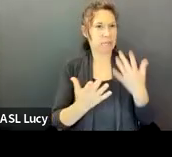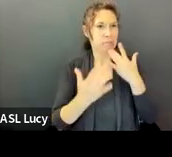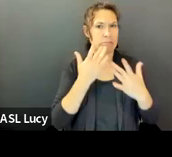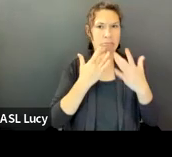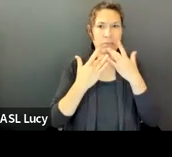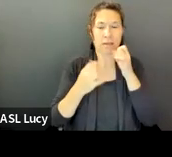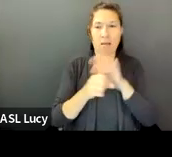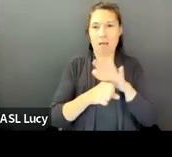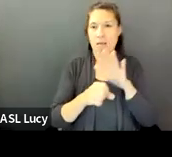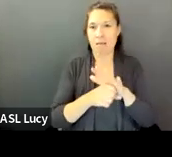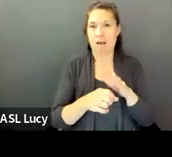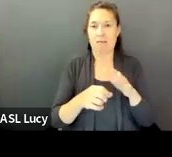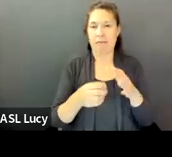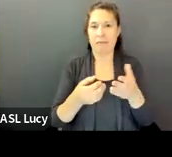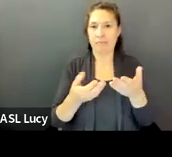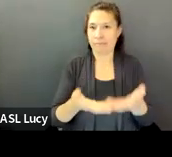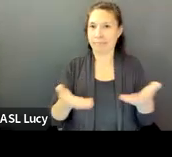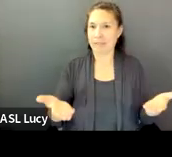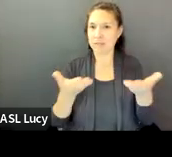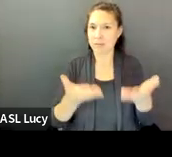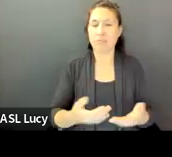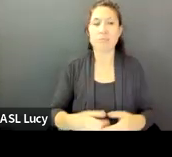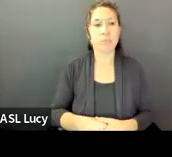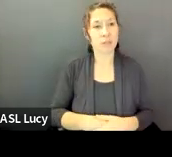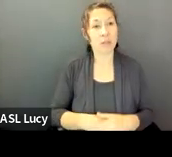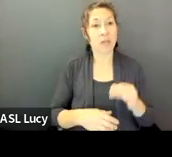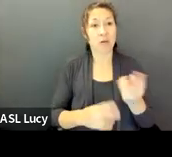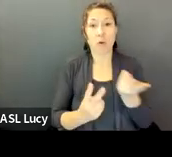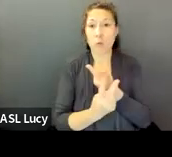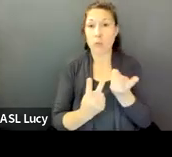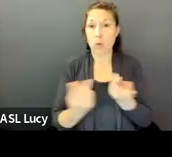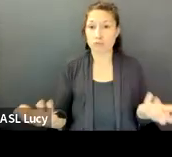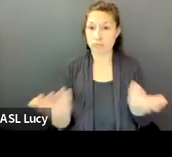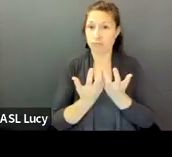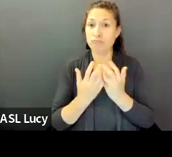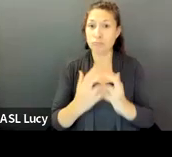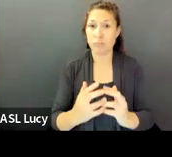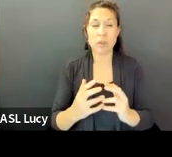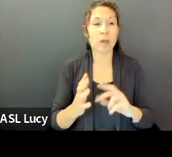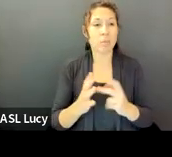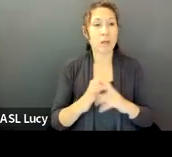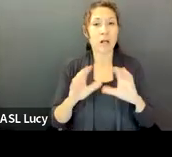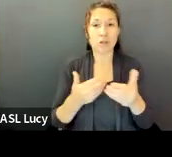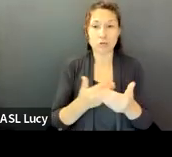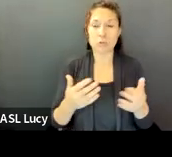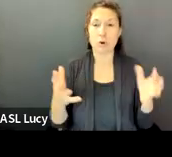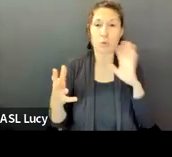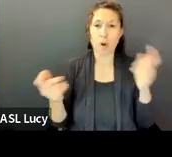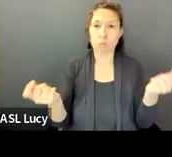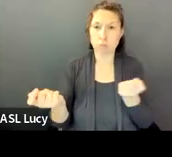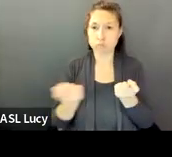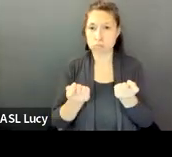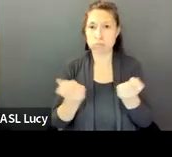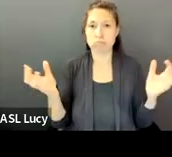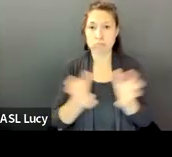Combining the two schools will allow us to consolidate some classrooms, freeing up physical space to